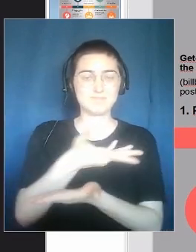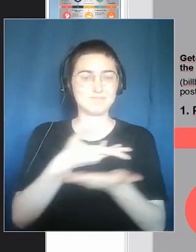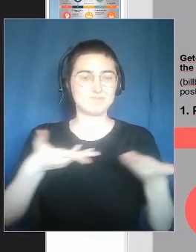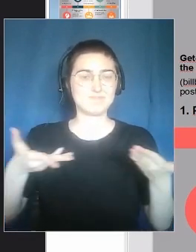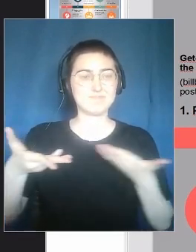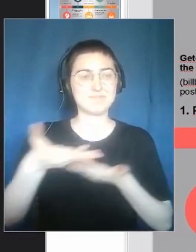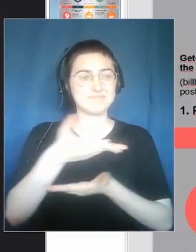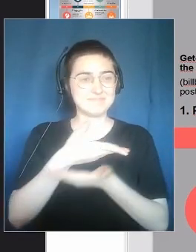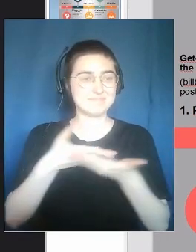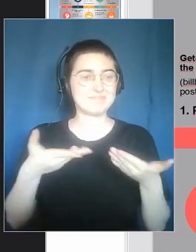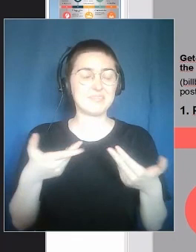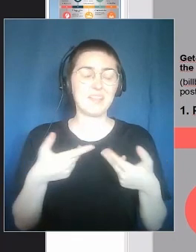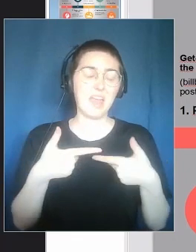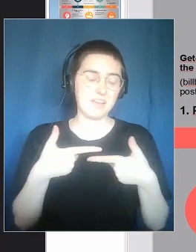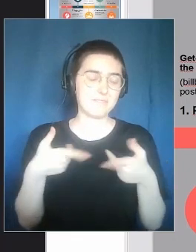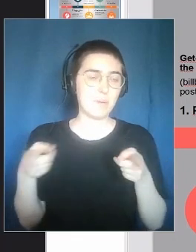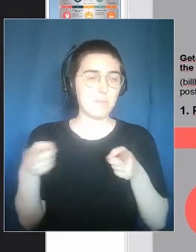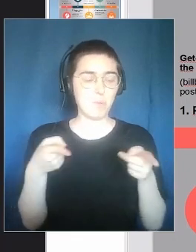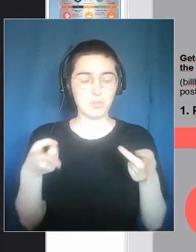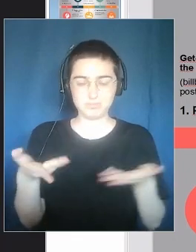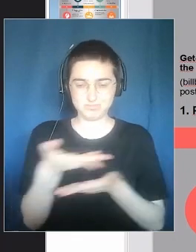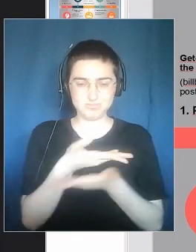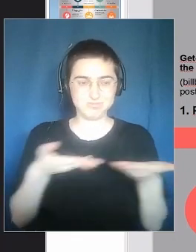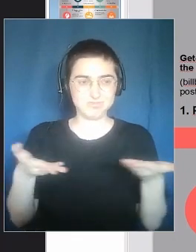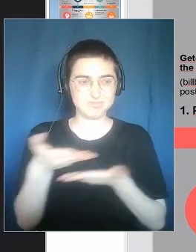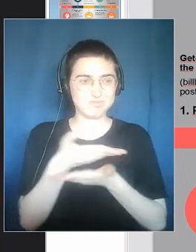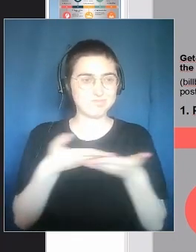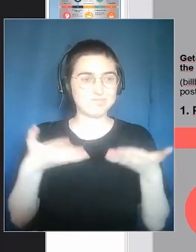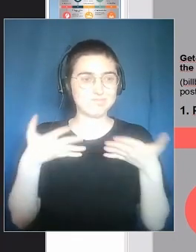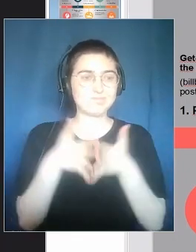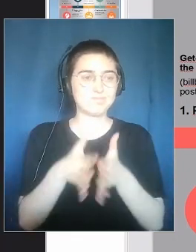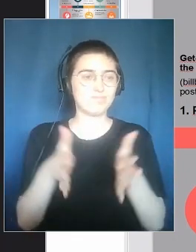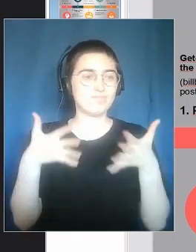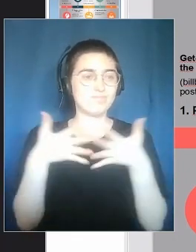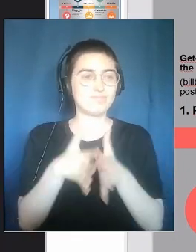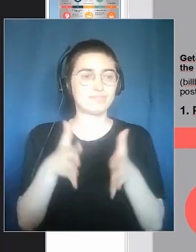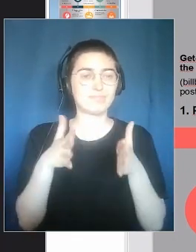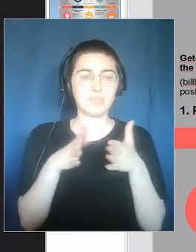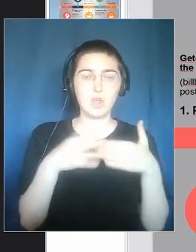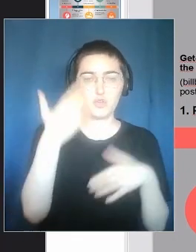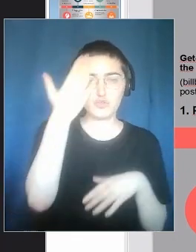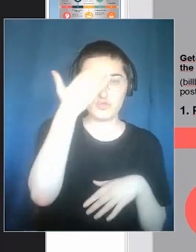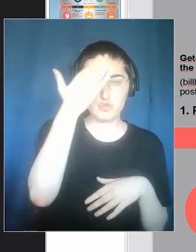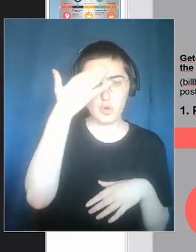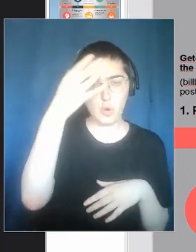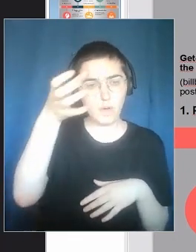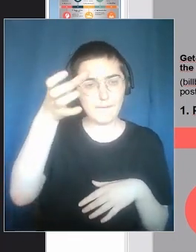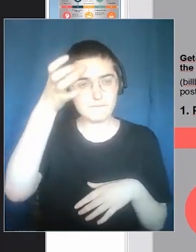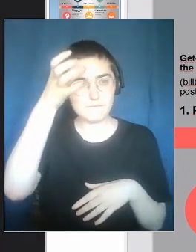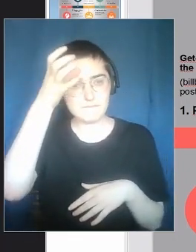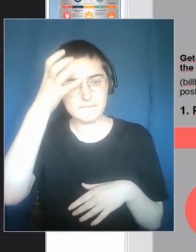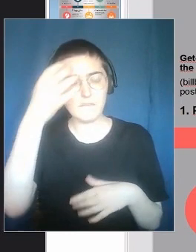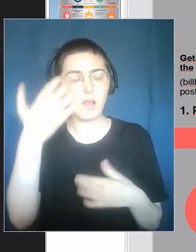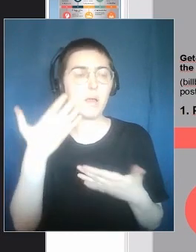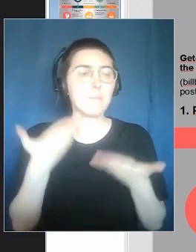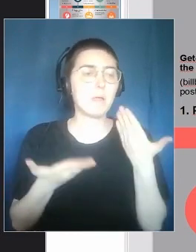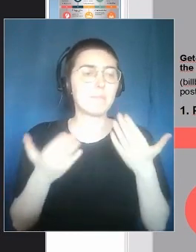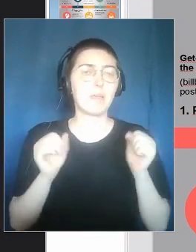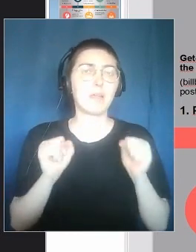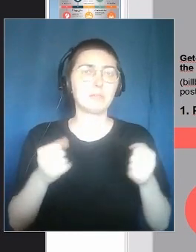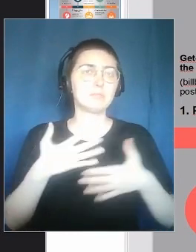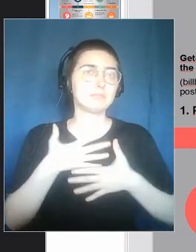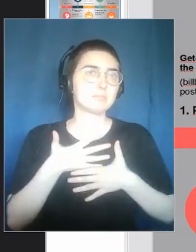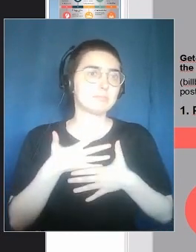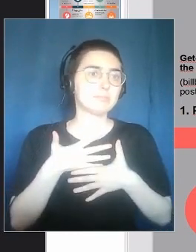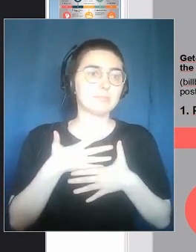structured way with experts or non-experts. People who maybe are passionate about these topics